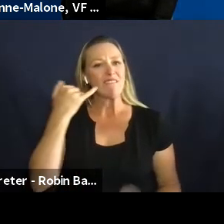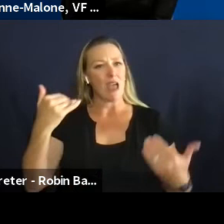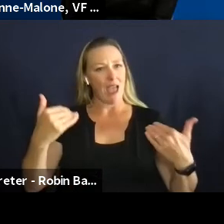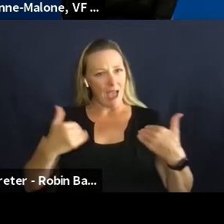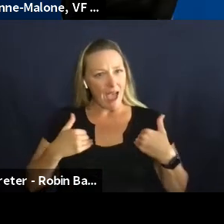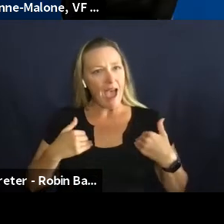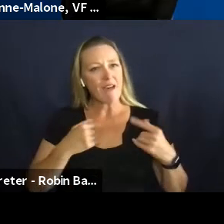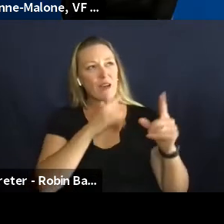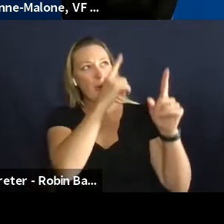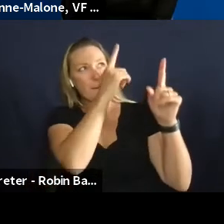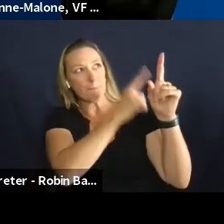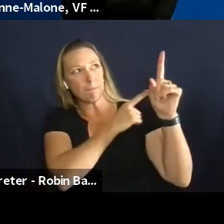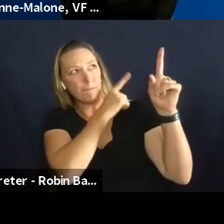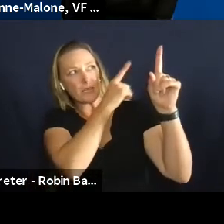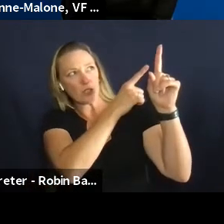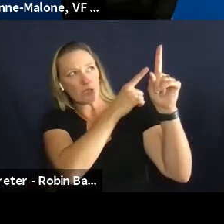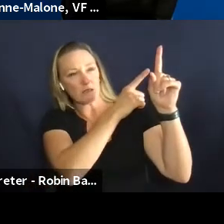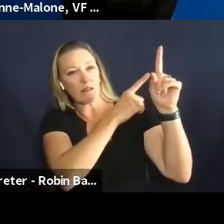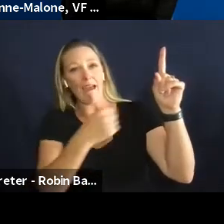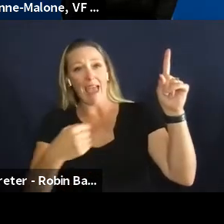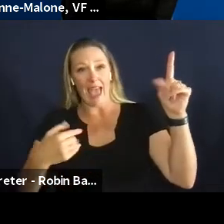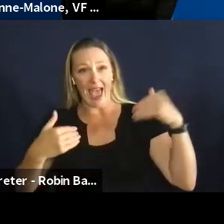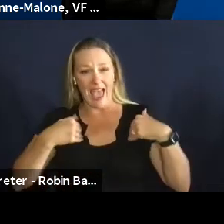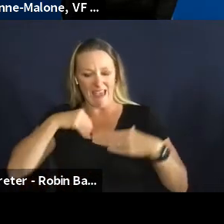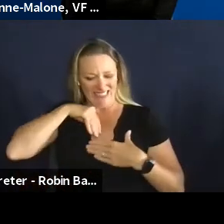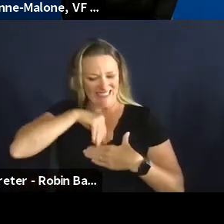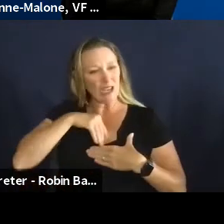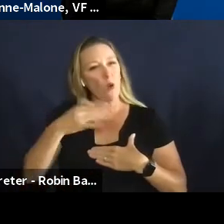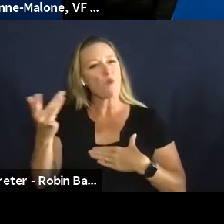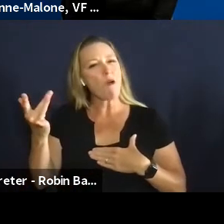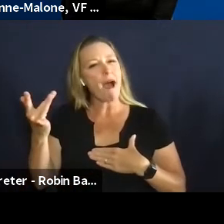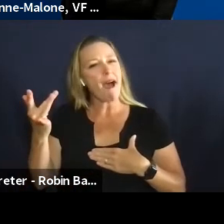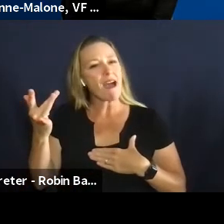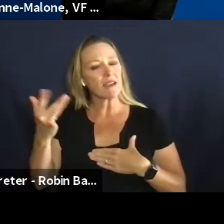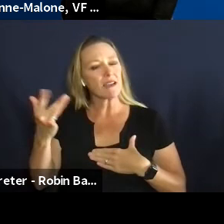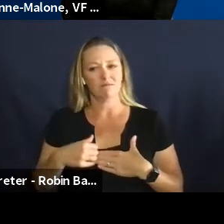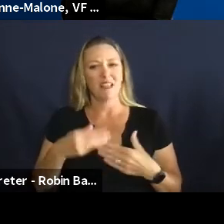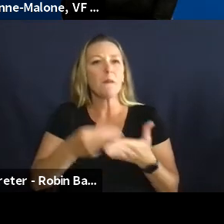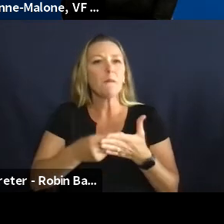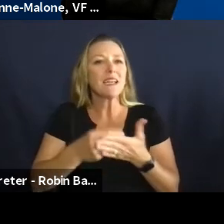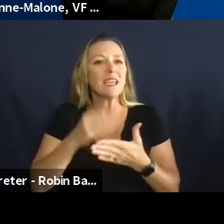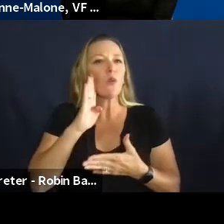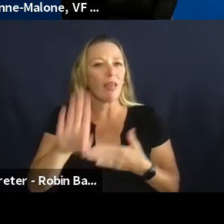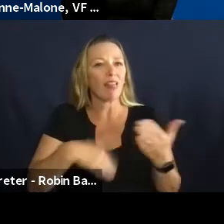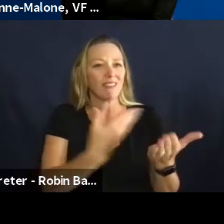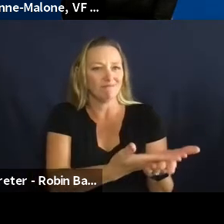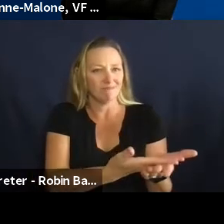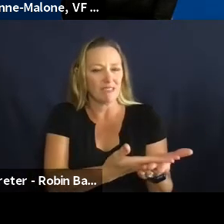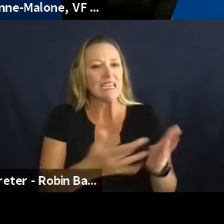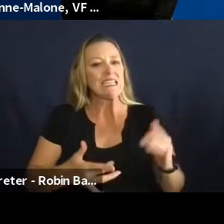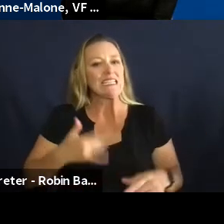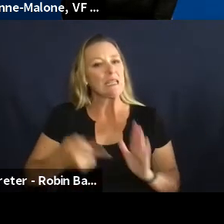you have a why the money always comes i think we we get in this mindset of scarcity and lack